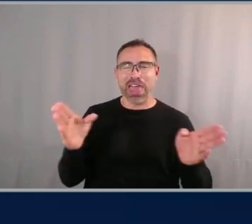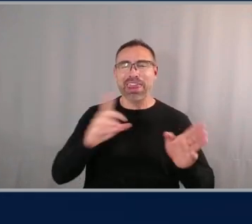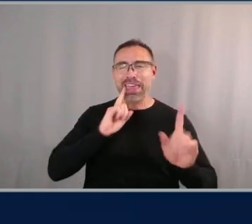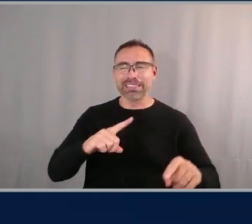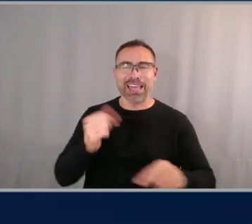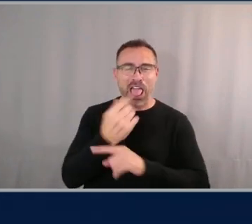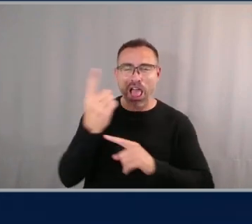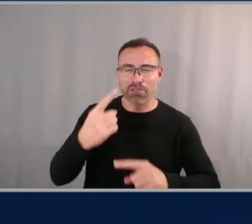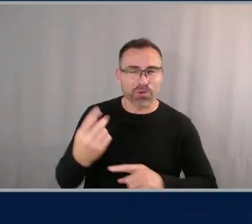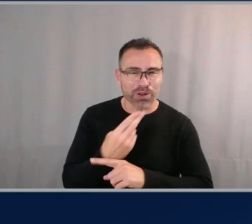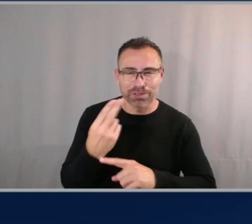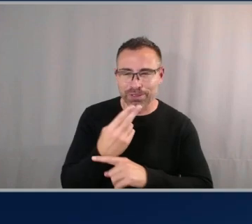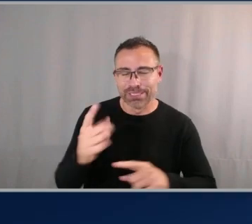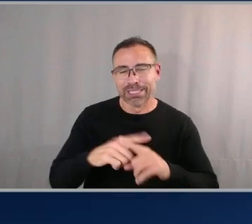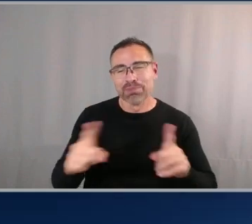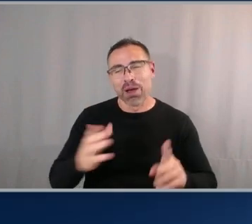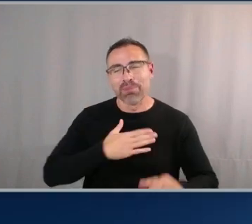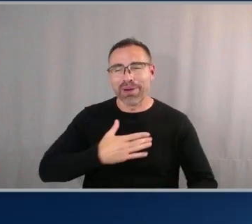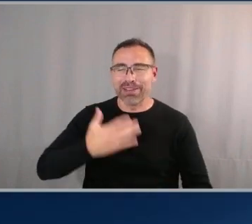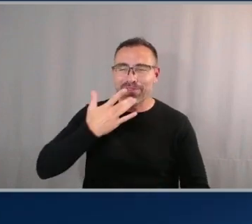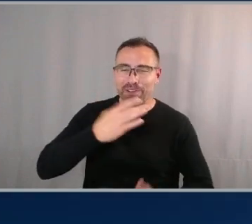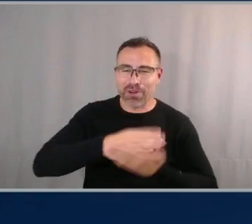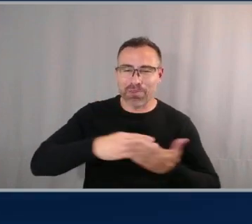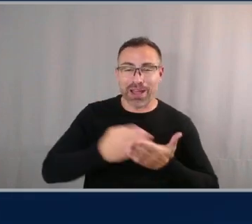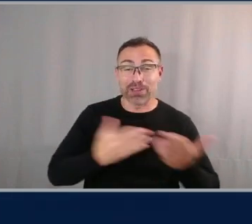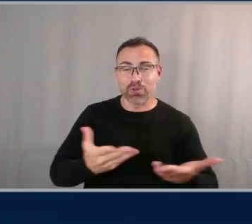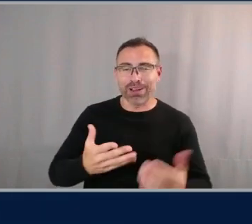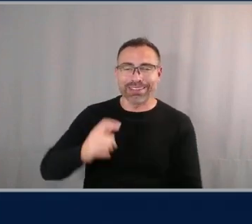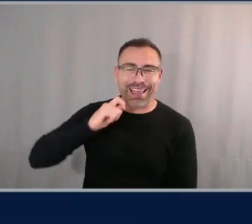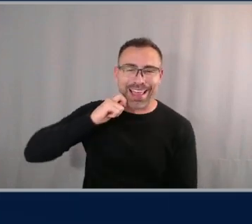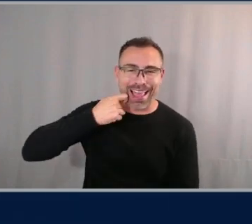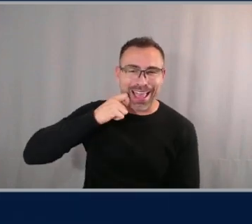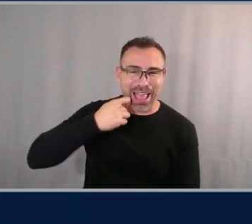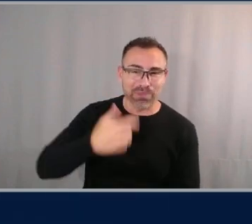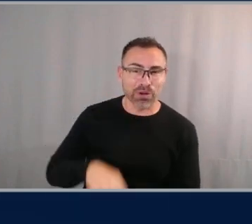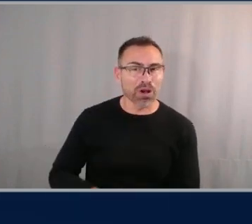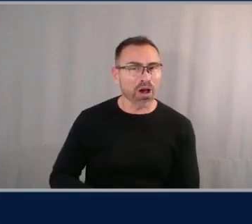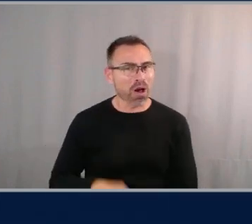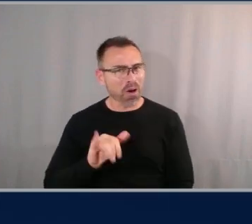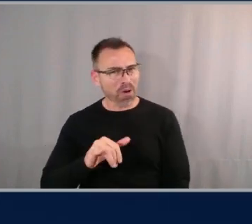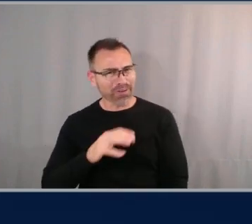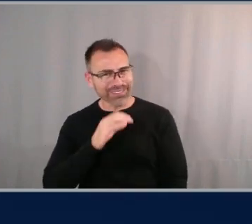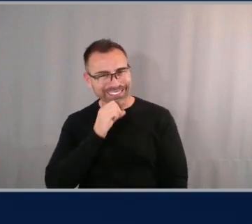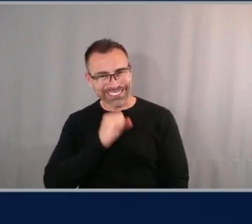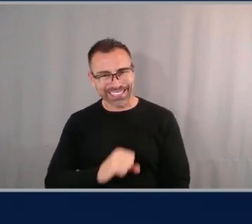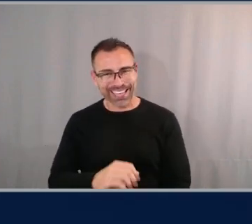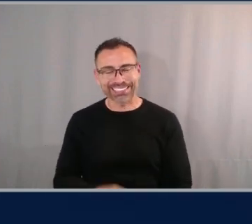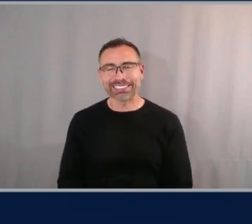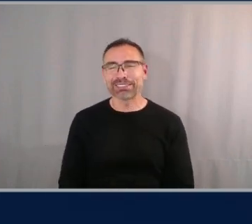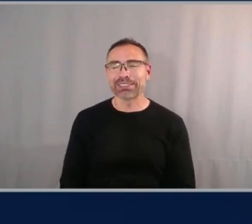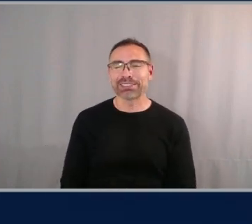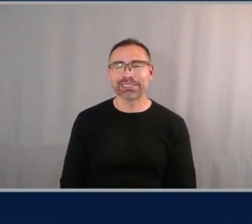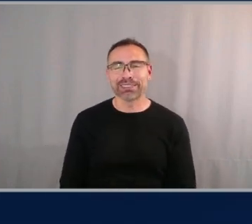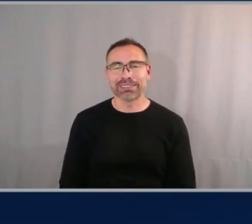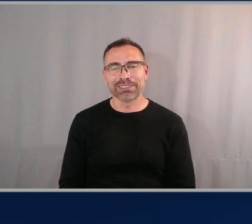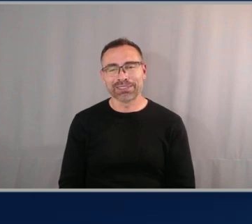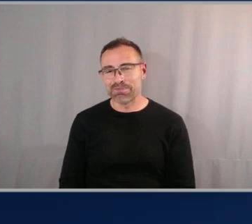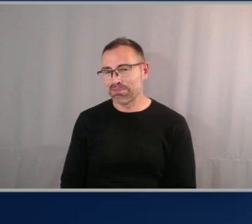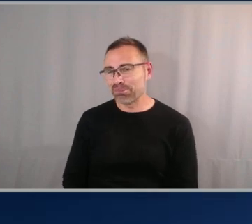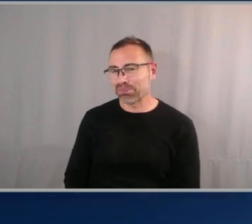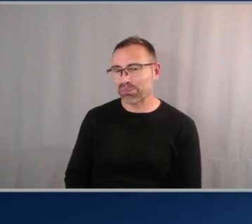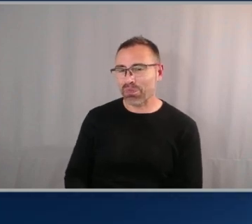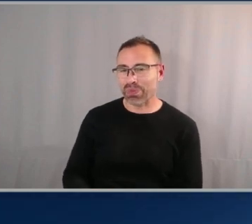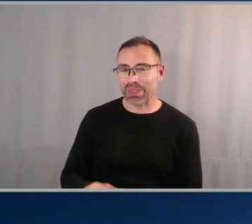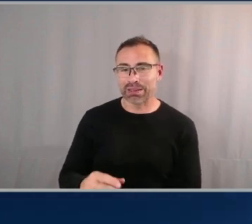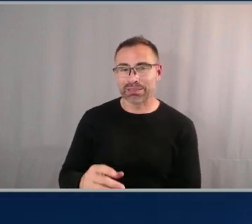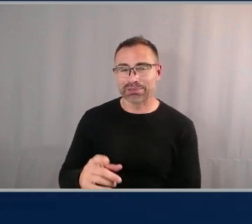pie oh that's a classic and yeah so that's my favorite pie so we're talking about different things